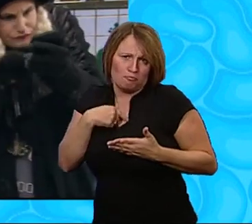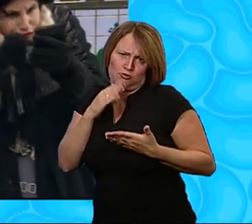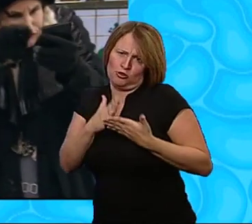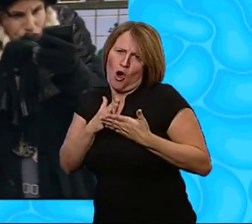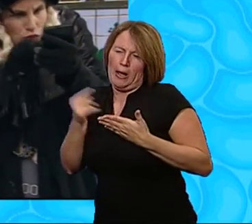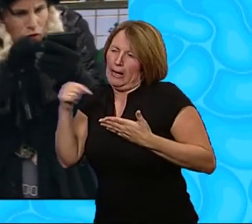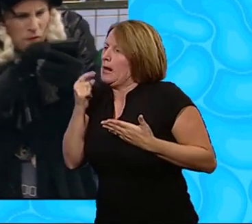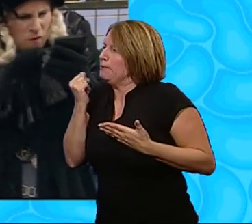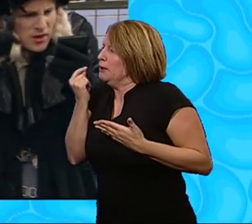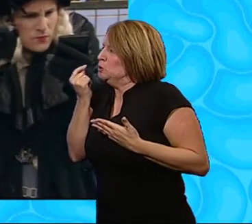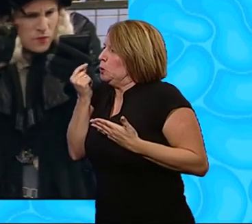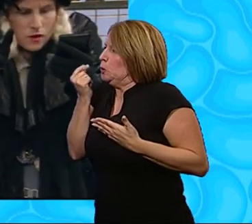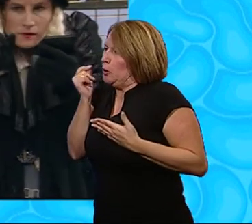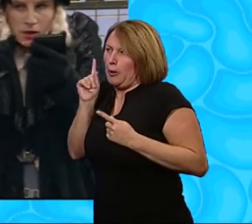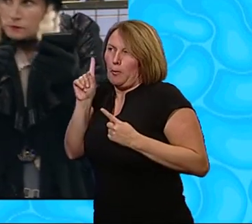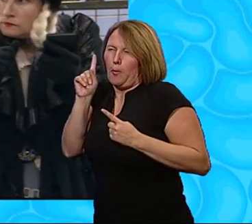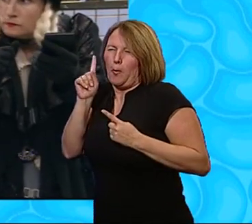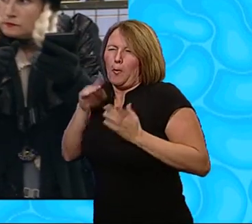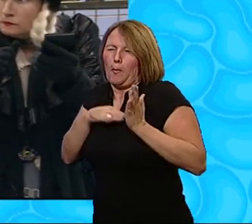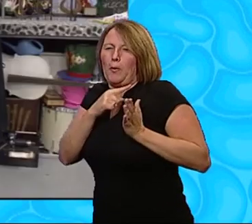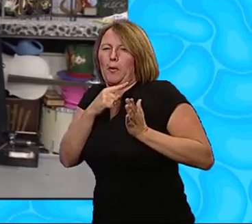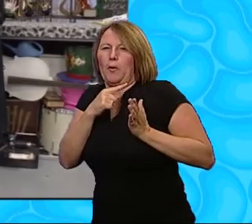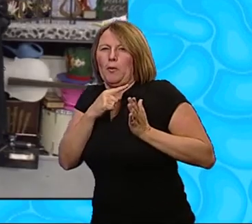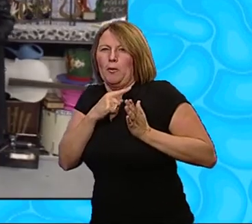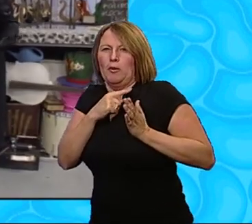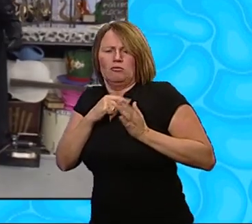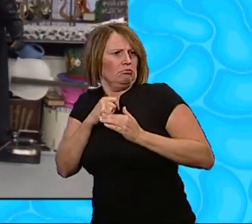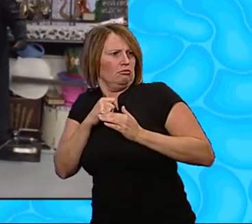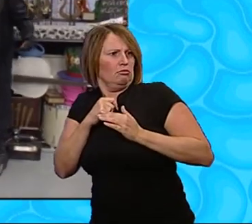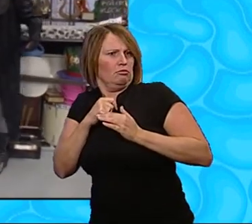Oh, I'm sure he'll be along in him In a a